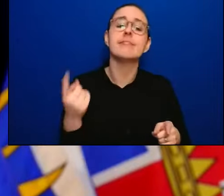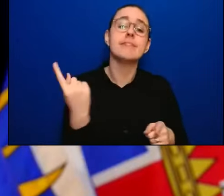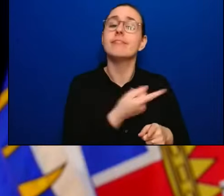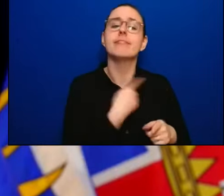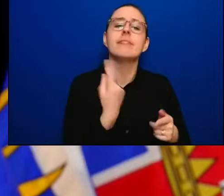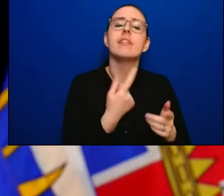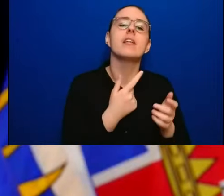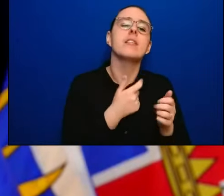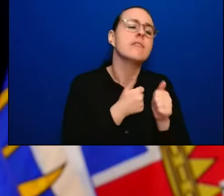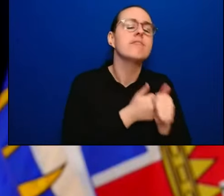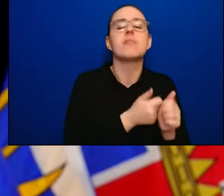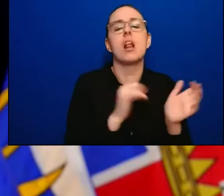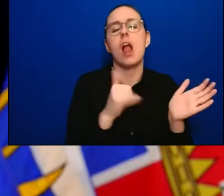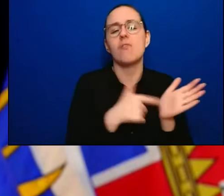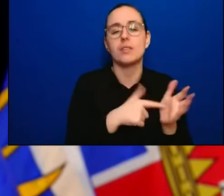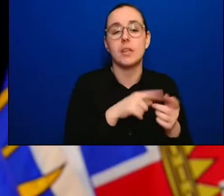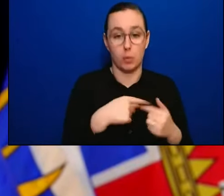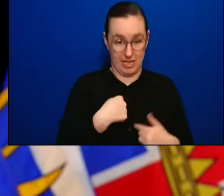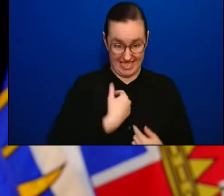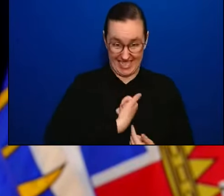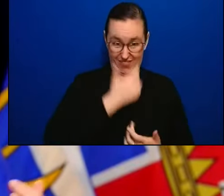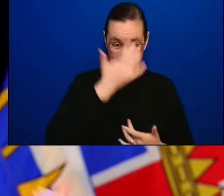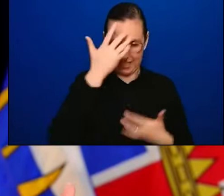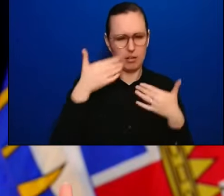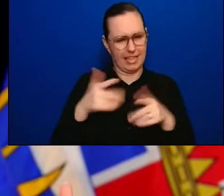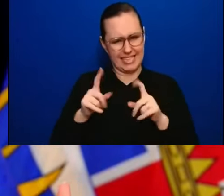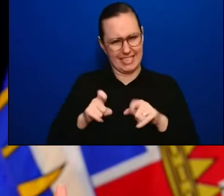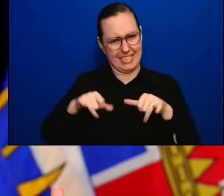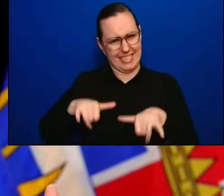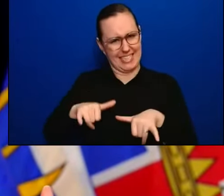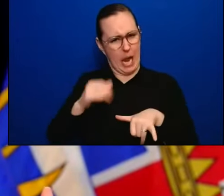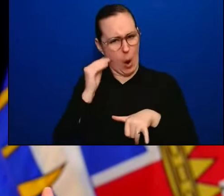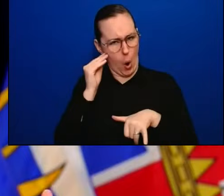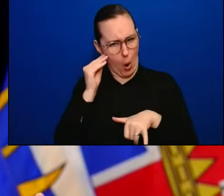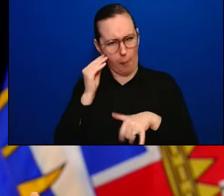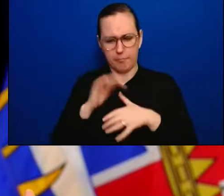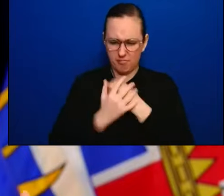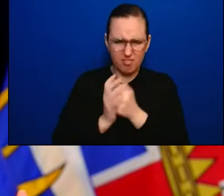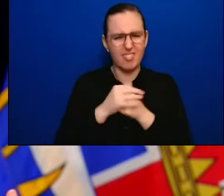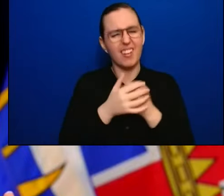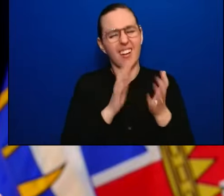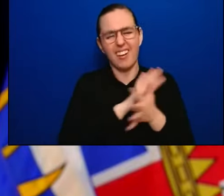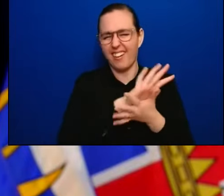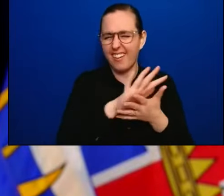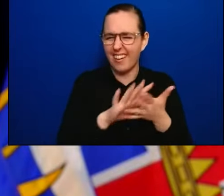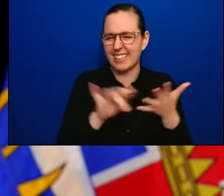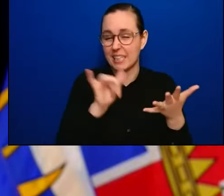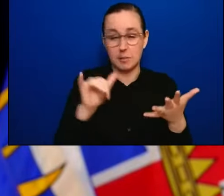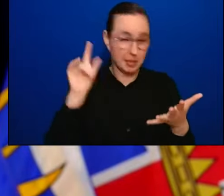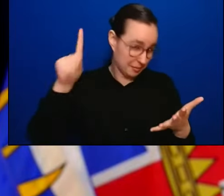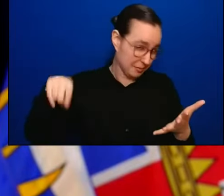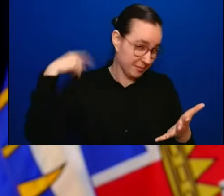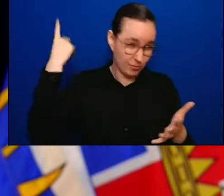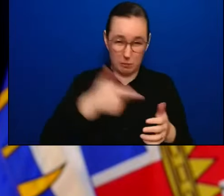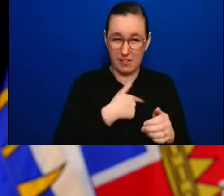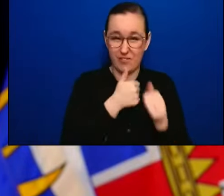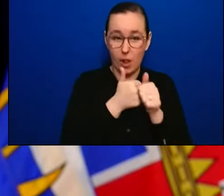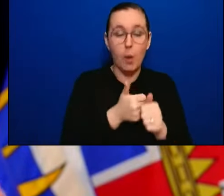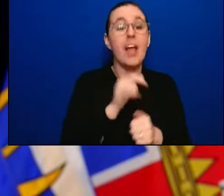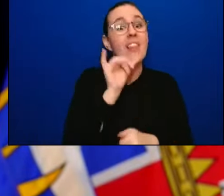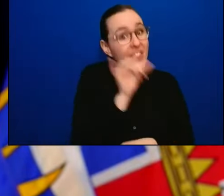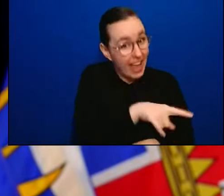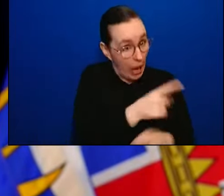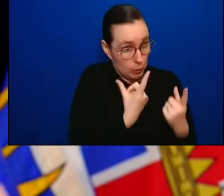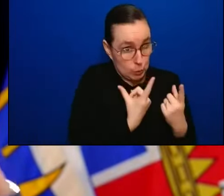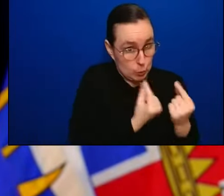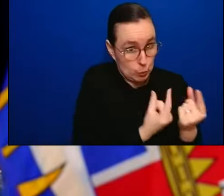that makes a difference in this wave. So yes, we expect to see a gradual increase and then a slowing.